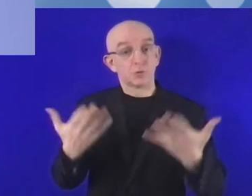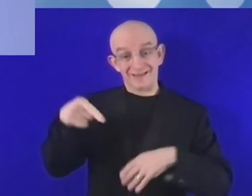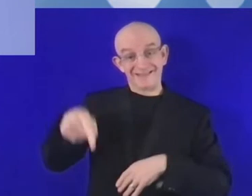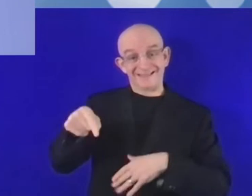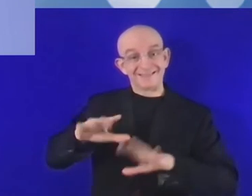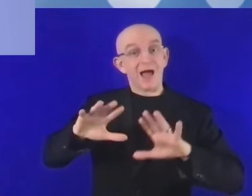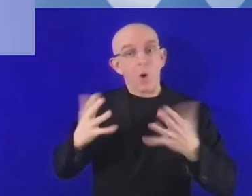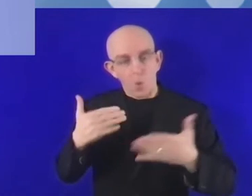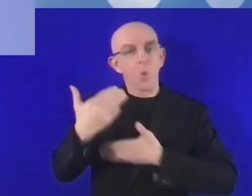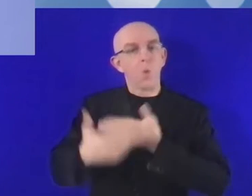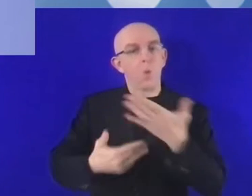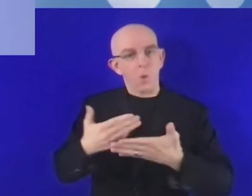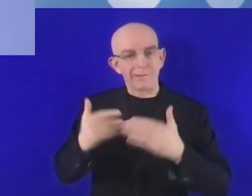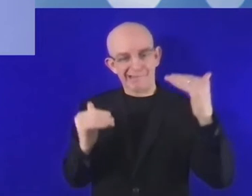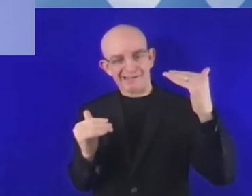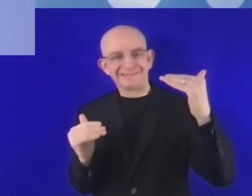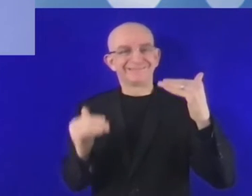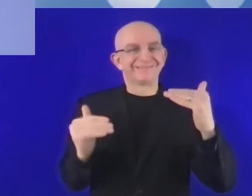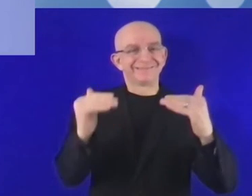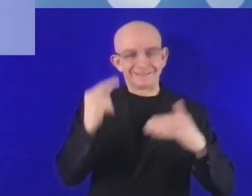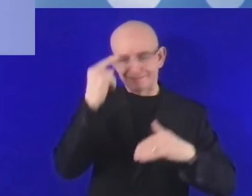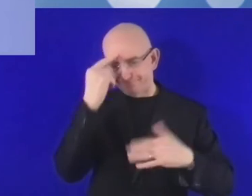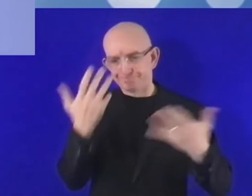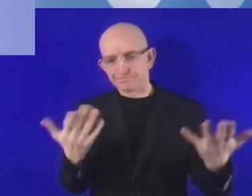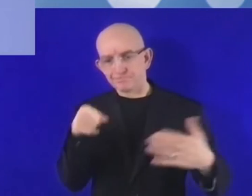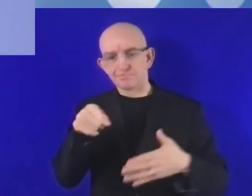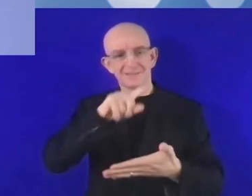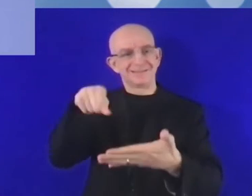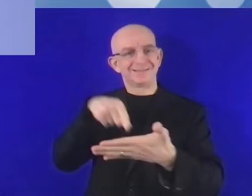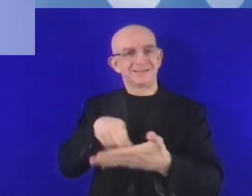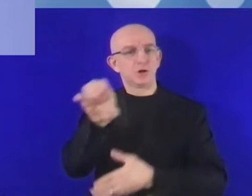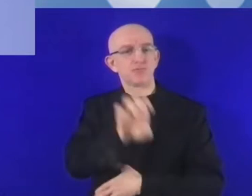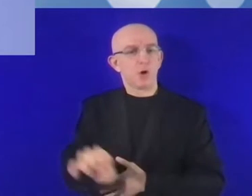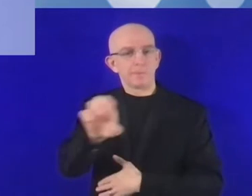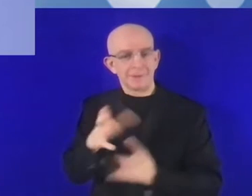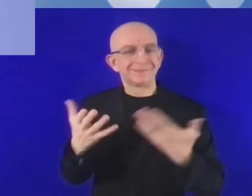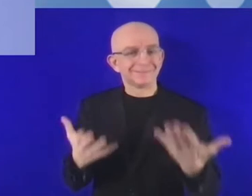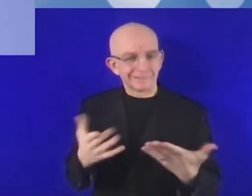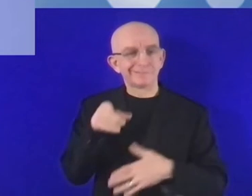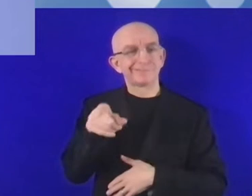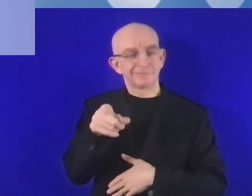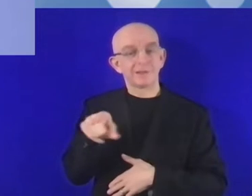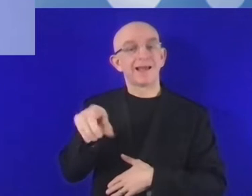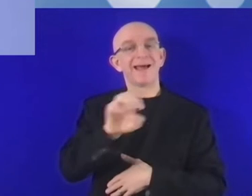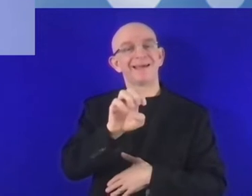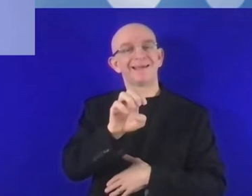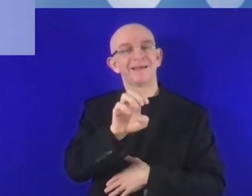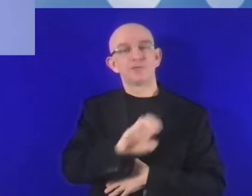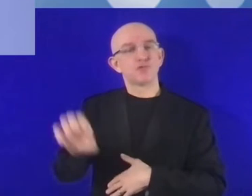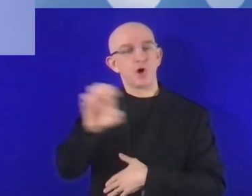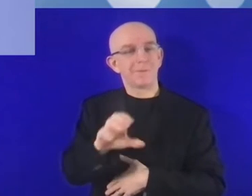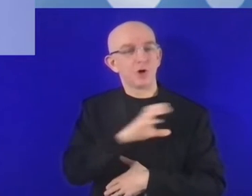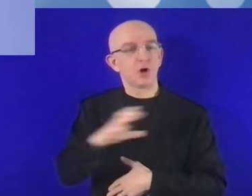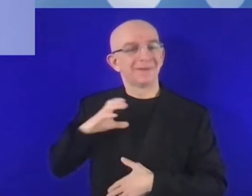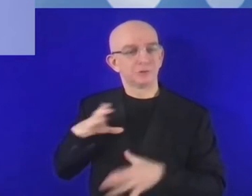the European Commission, together with the EIB Group, EBRD and World Bank Group have launched